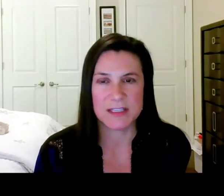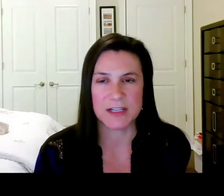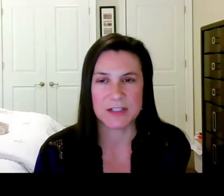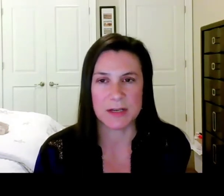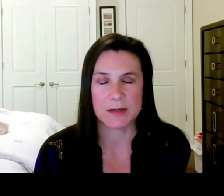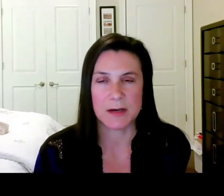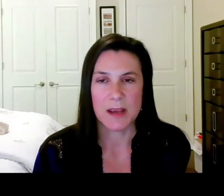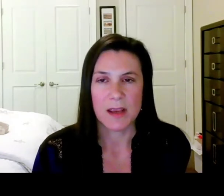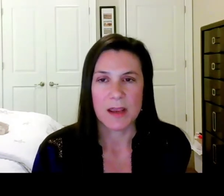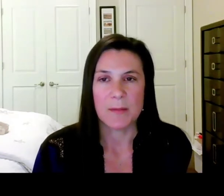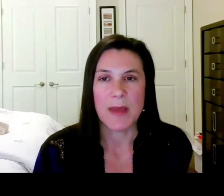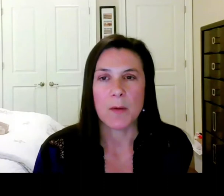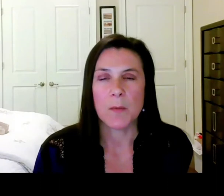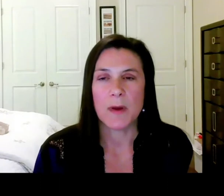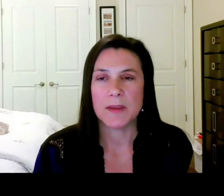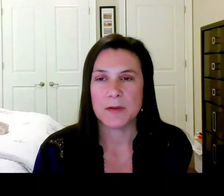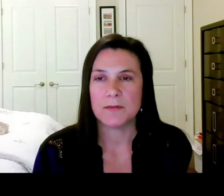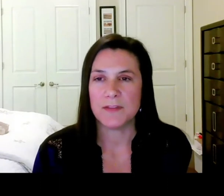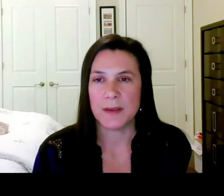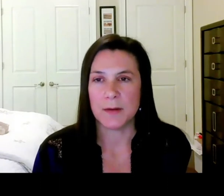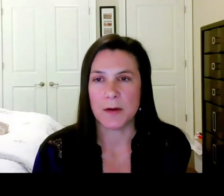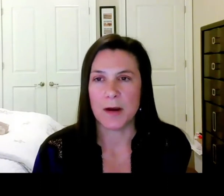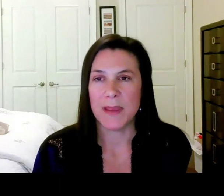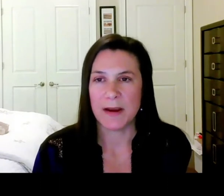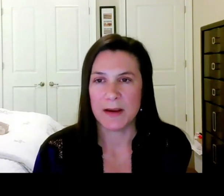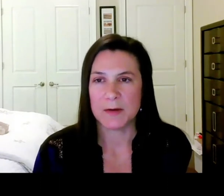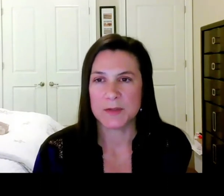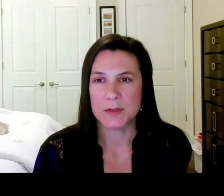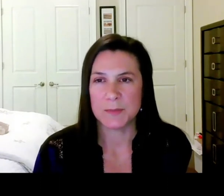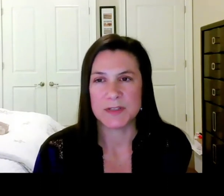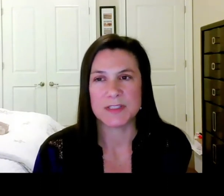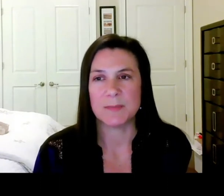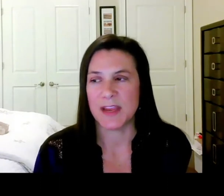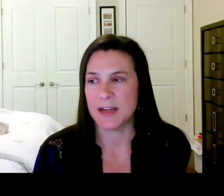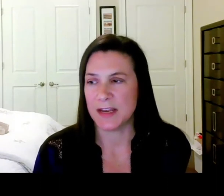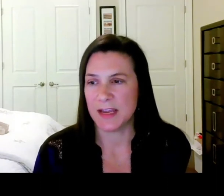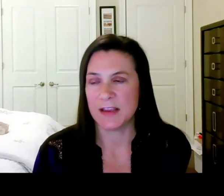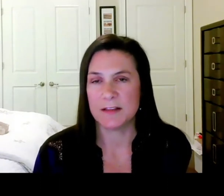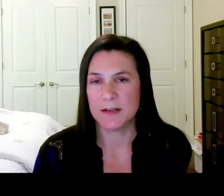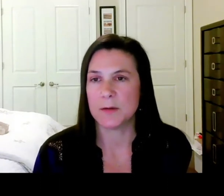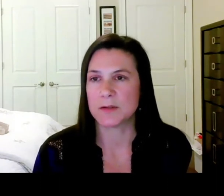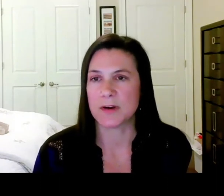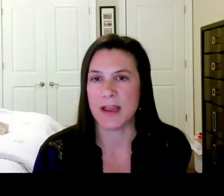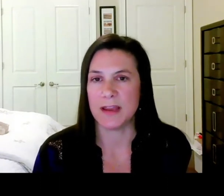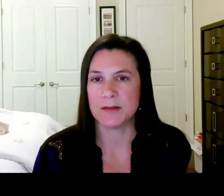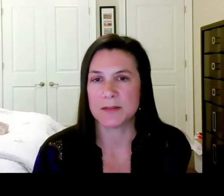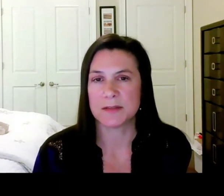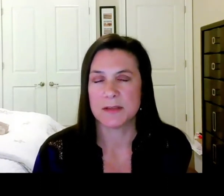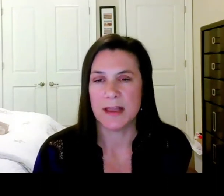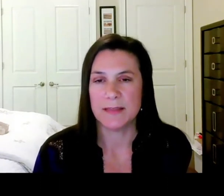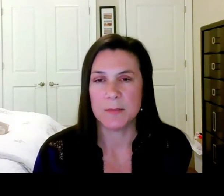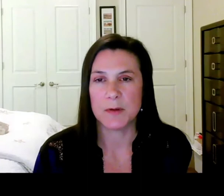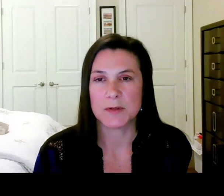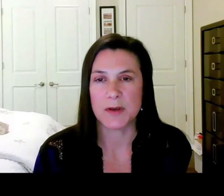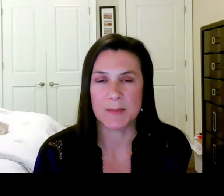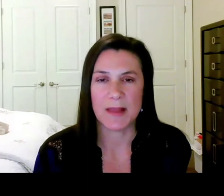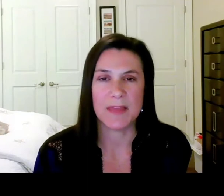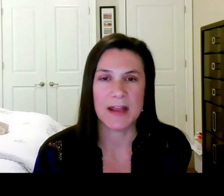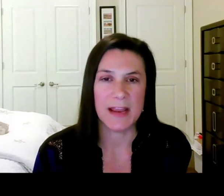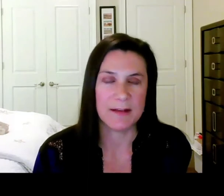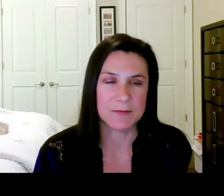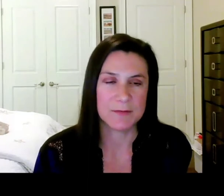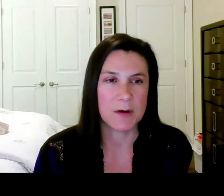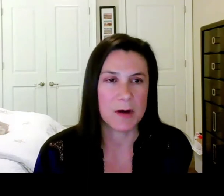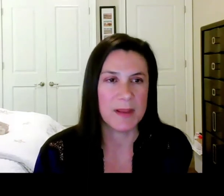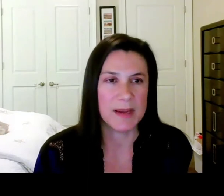discussion section about what you feel are barriers to participating in clinical trials. And then we'll talk